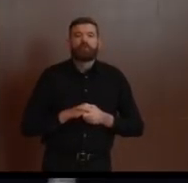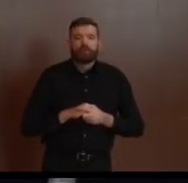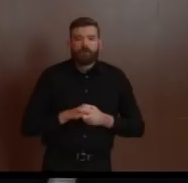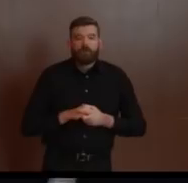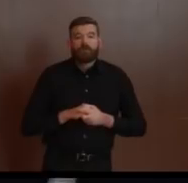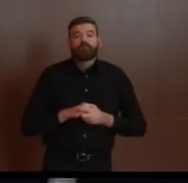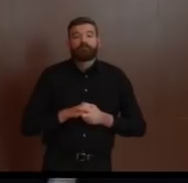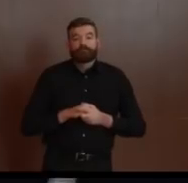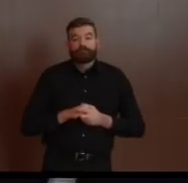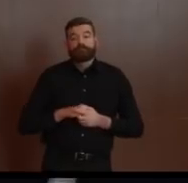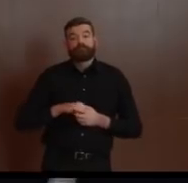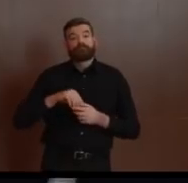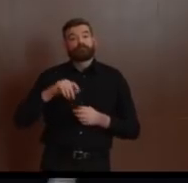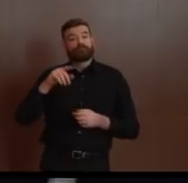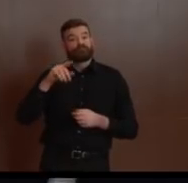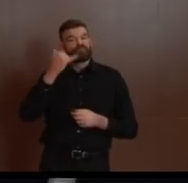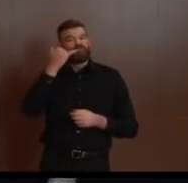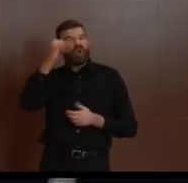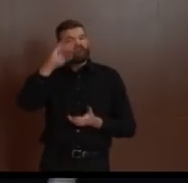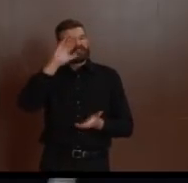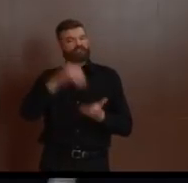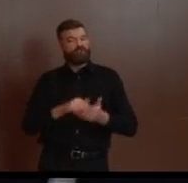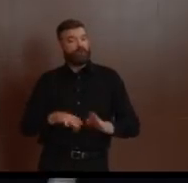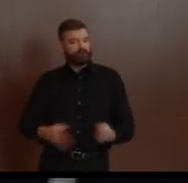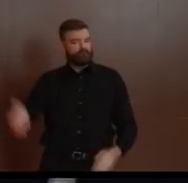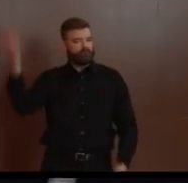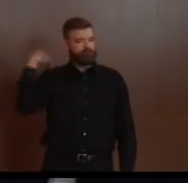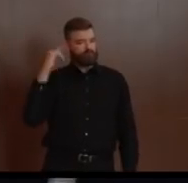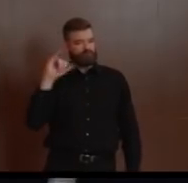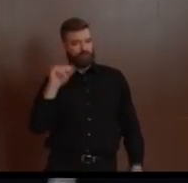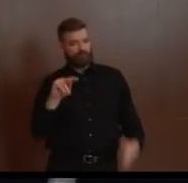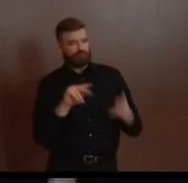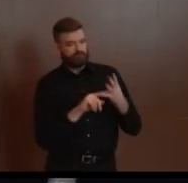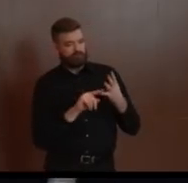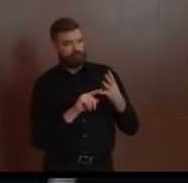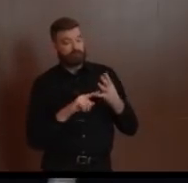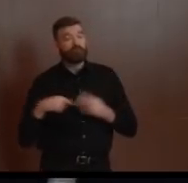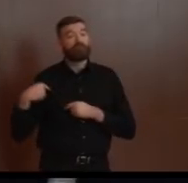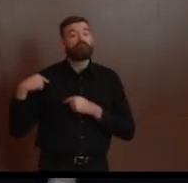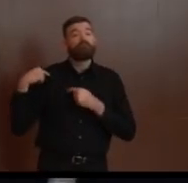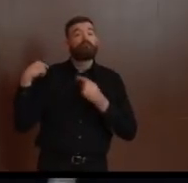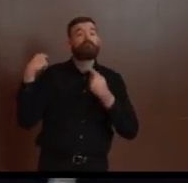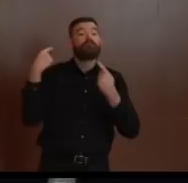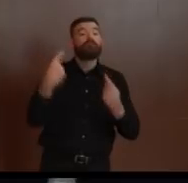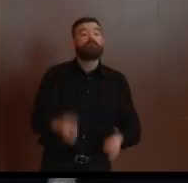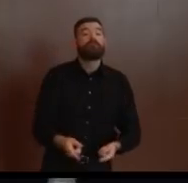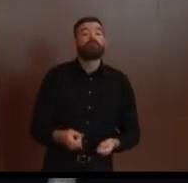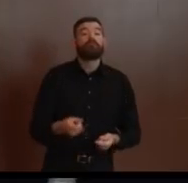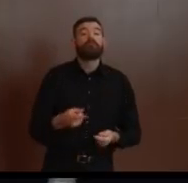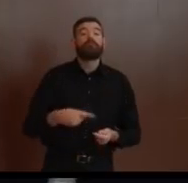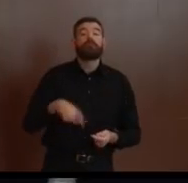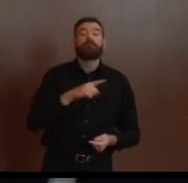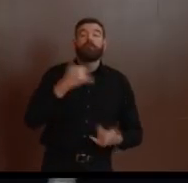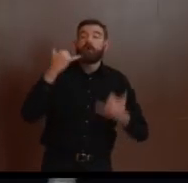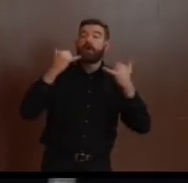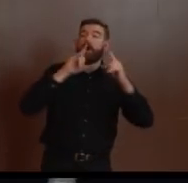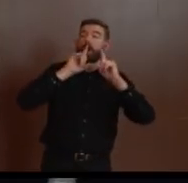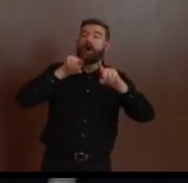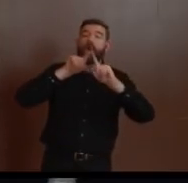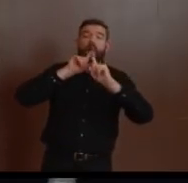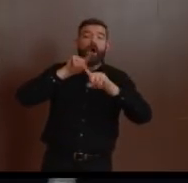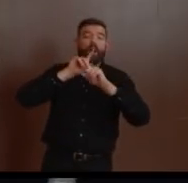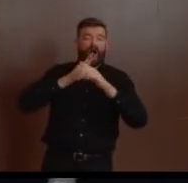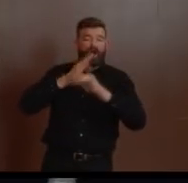over 11,000 calls. NJ211 was launched just last week and has taken more than 3